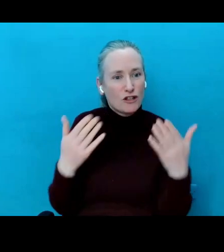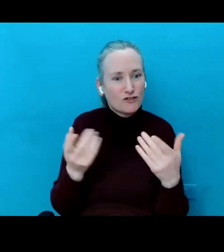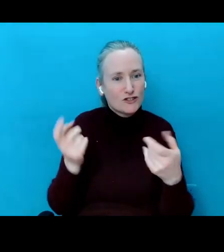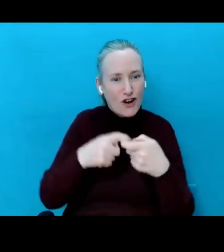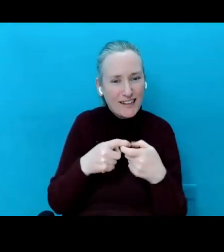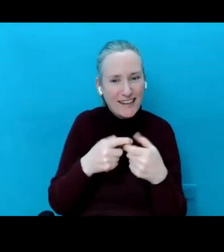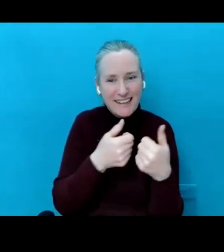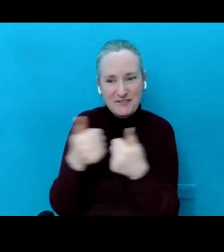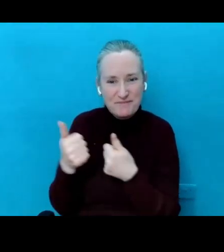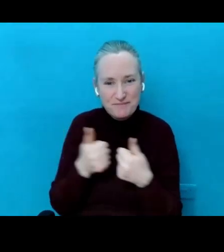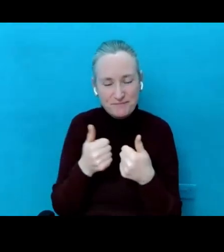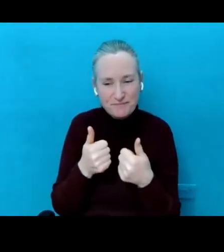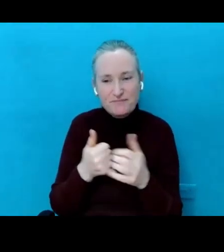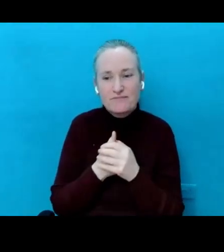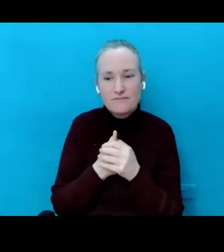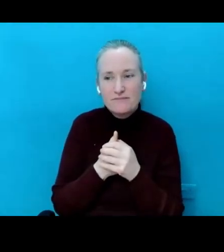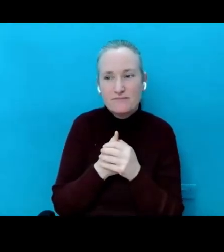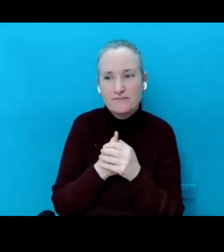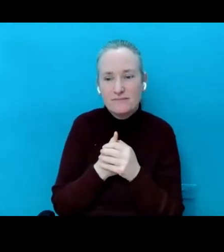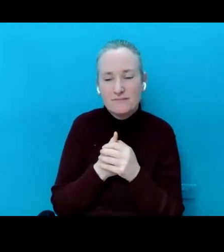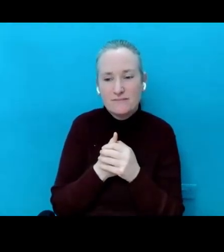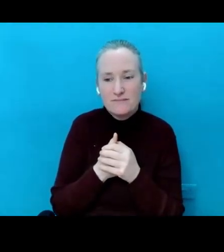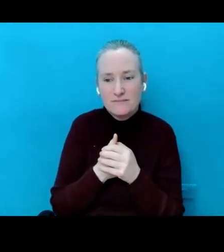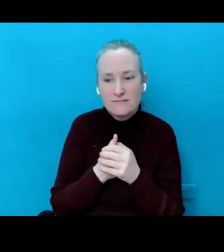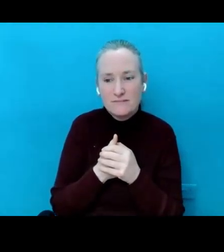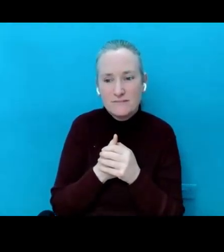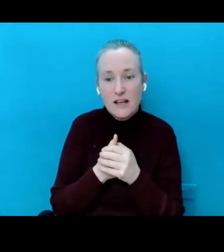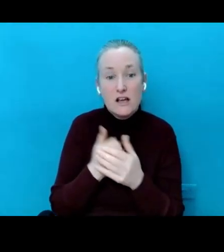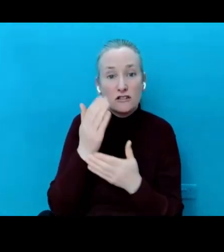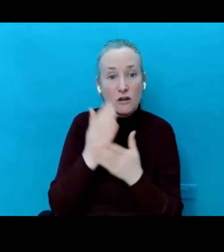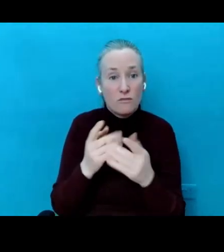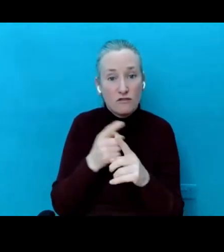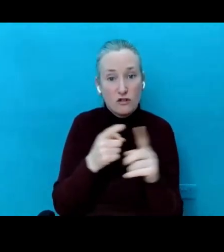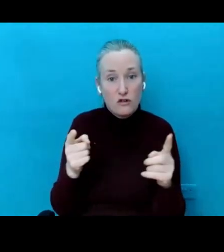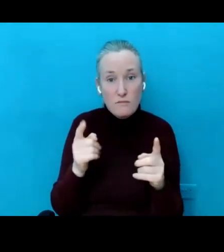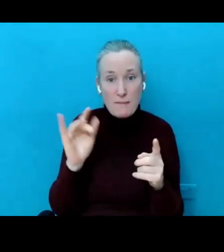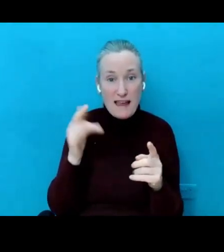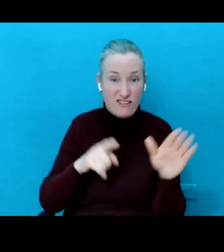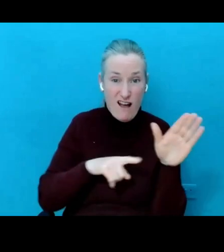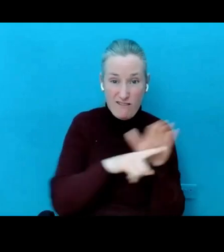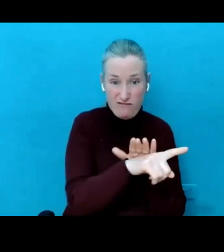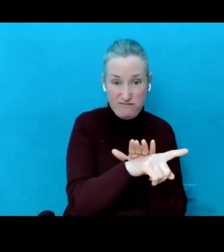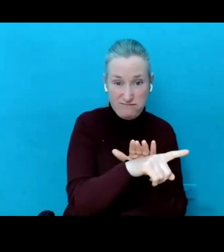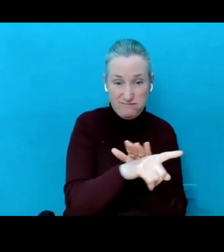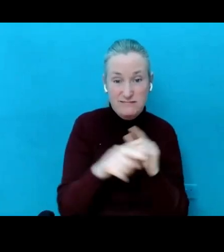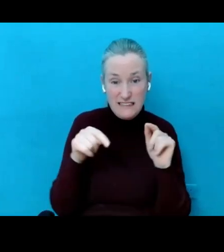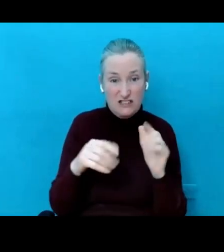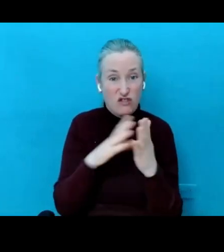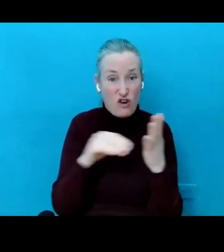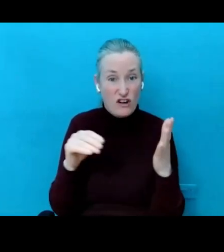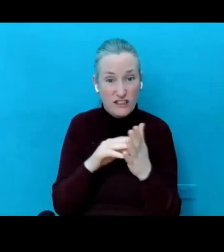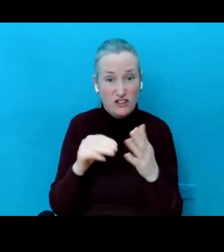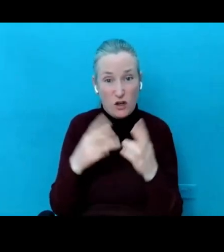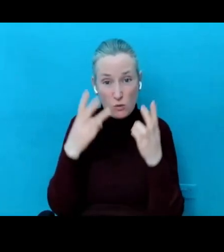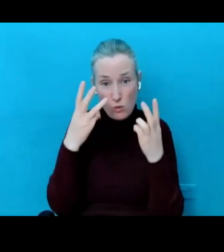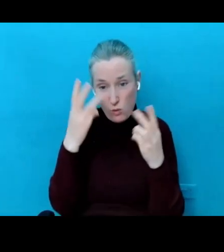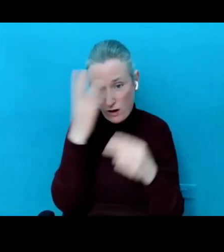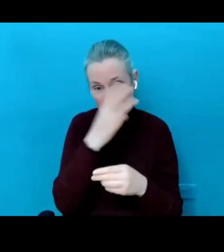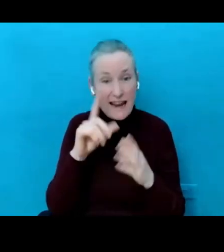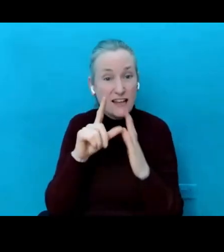and some of you may have to leave. It's recorded so you can watch the Q&A later,